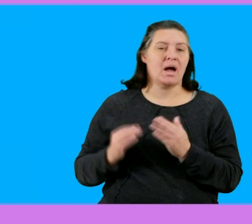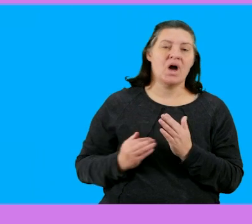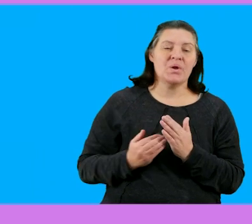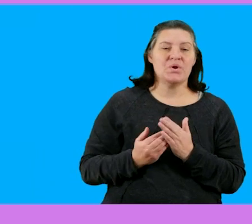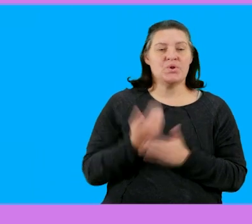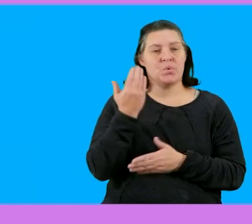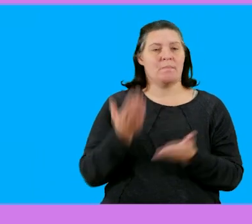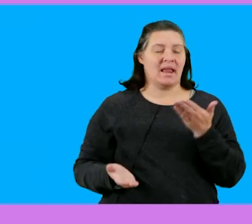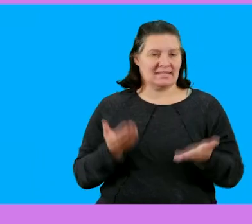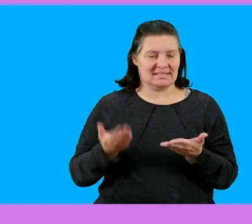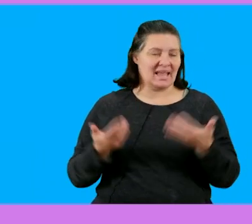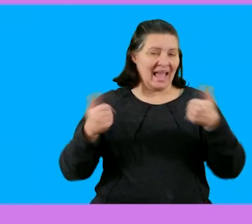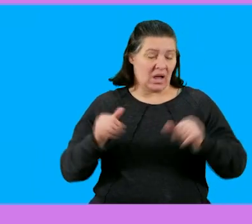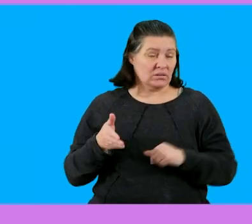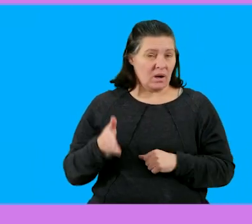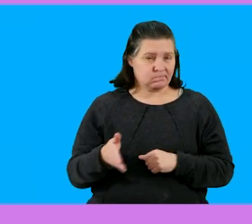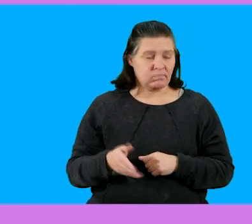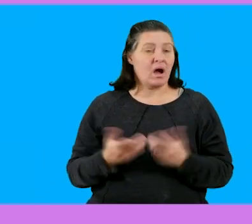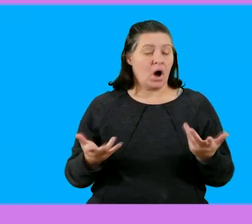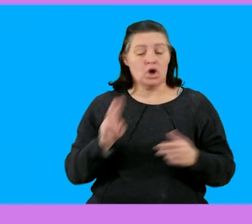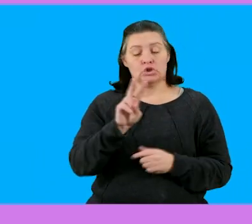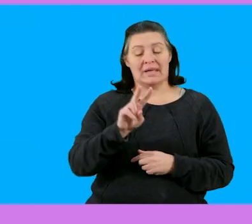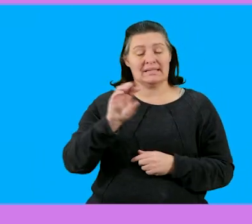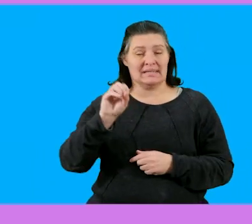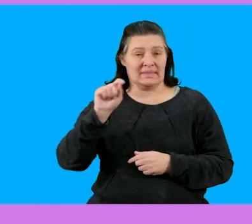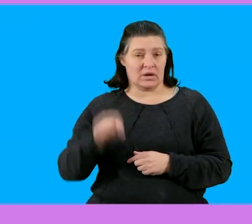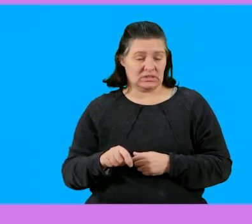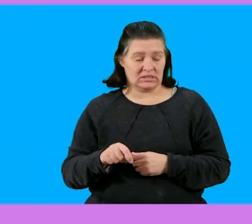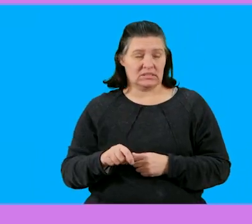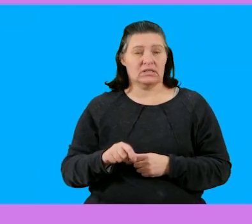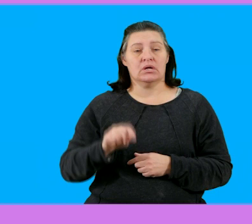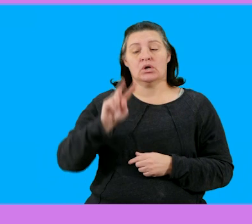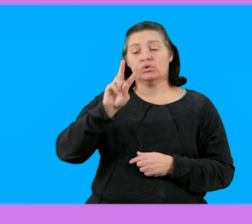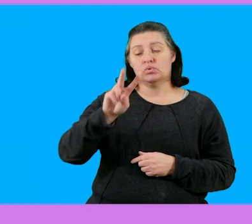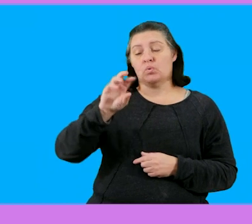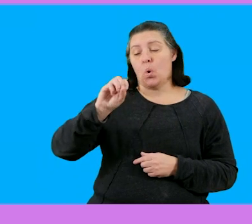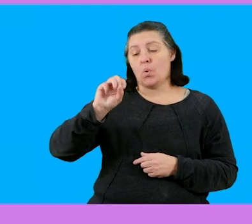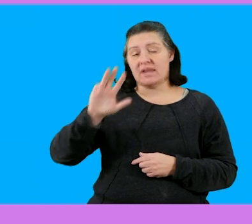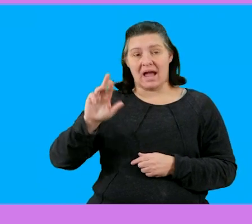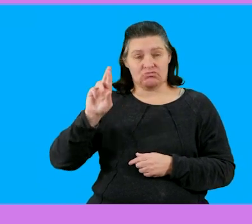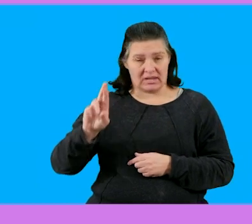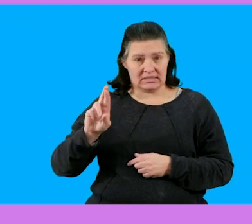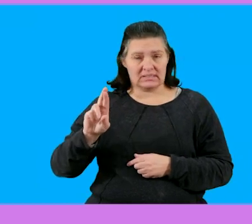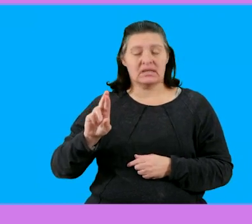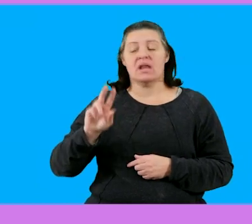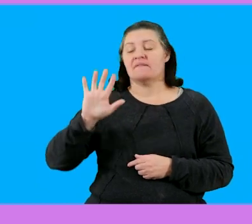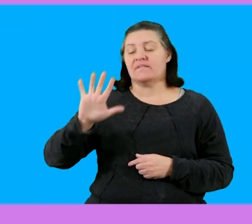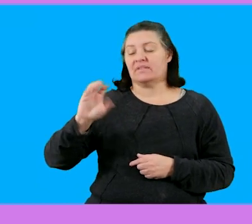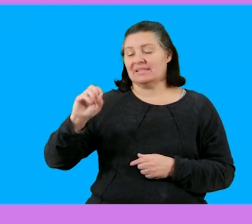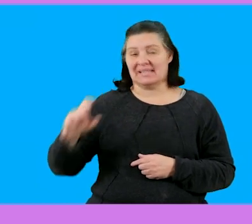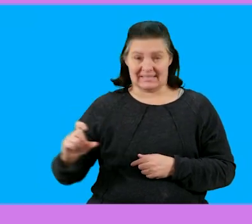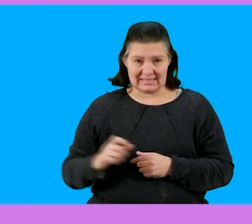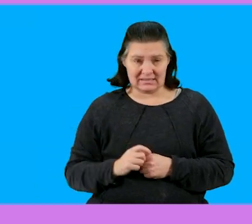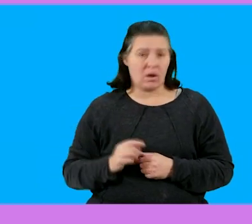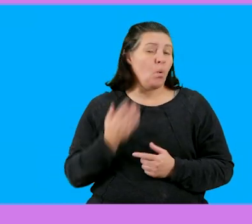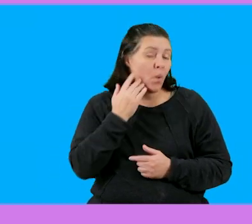will give us a new balance in the account now of 20,209 rent and 50